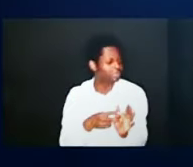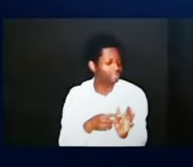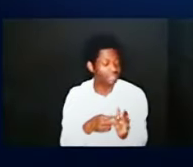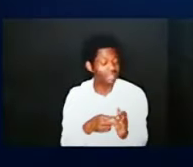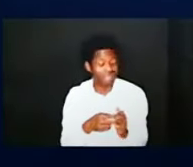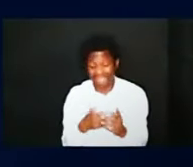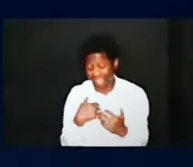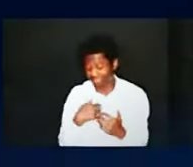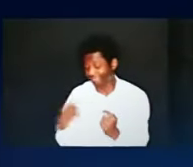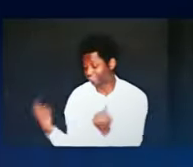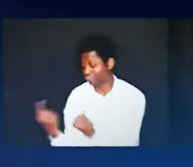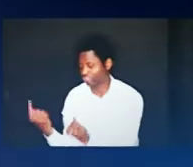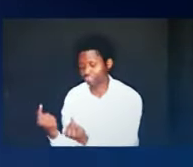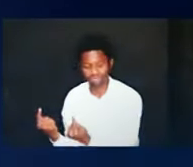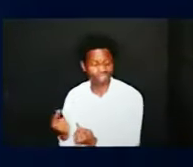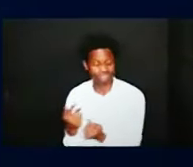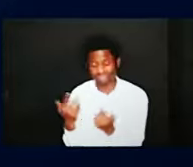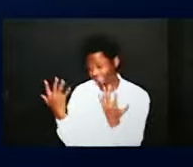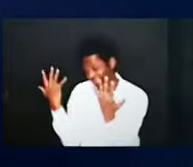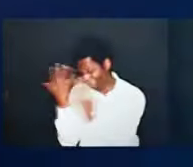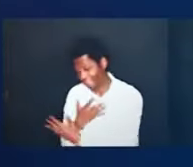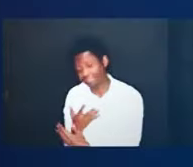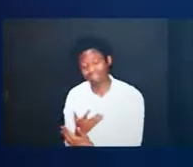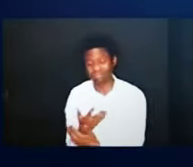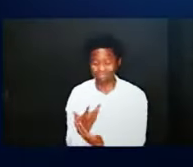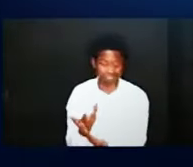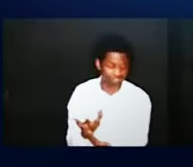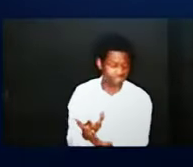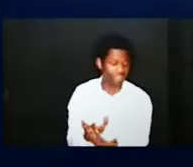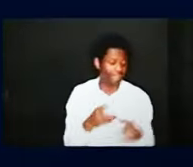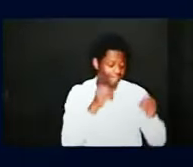and no one else would have done it